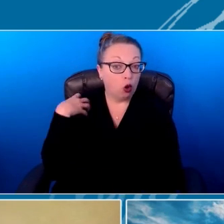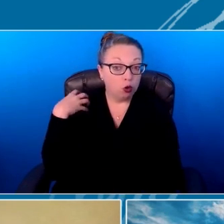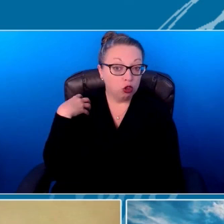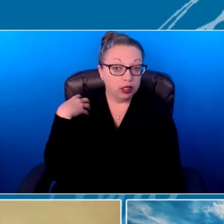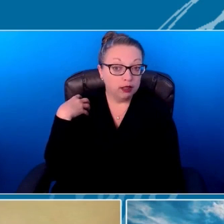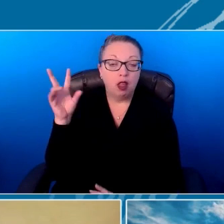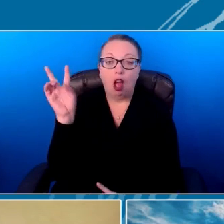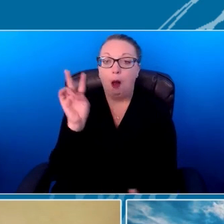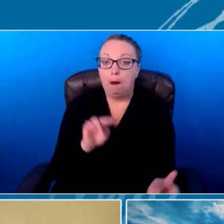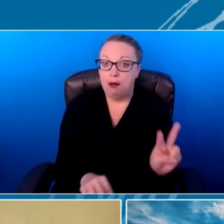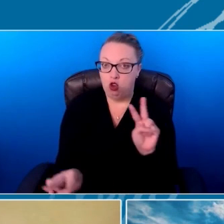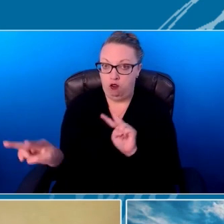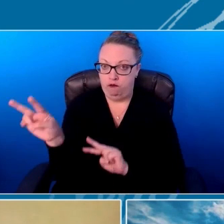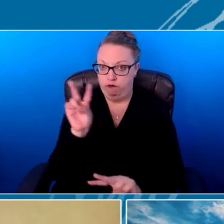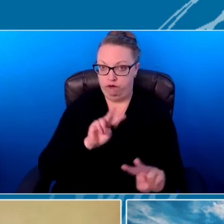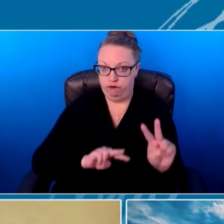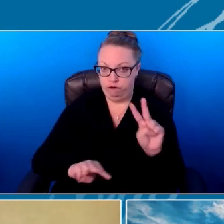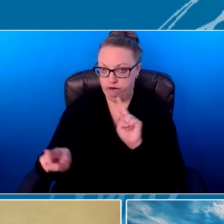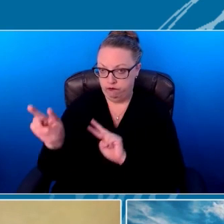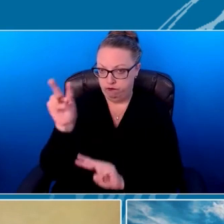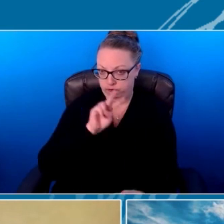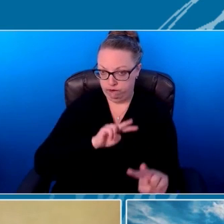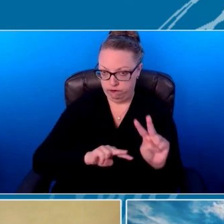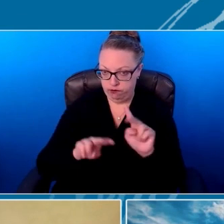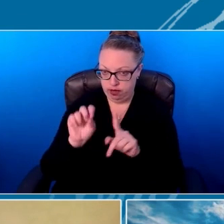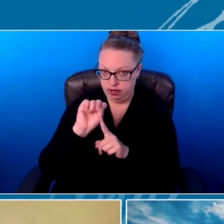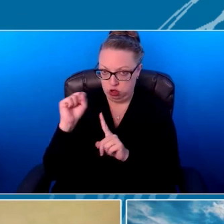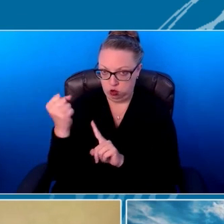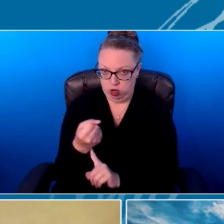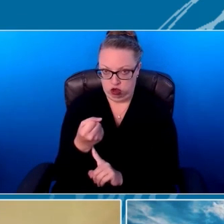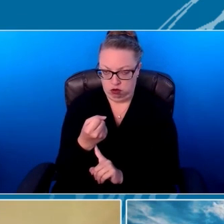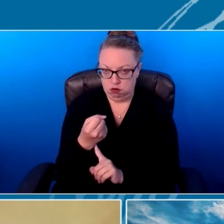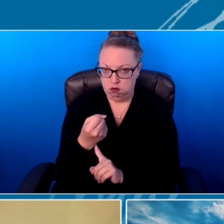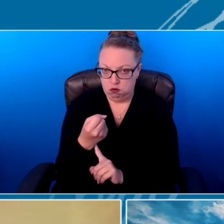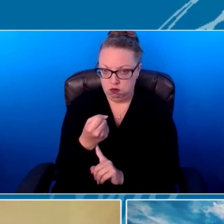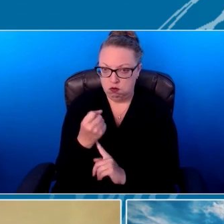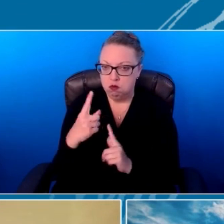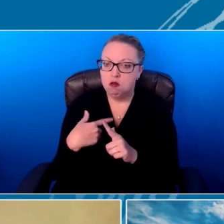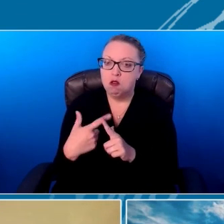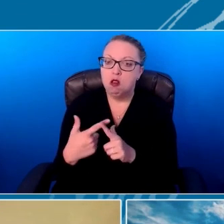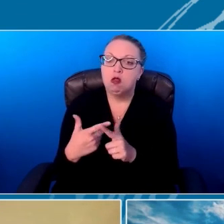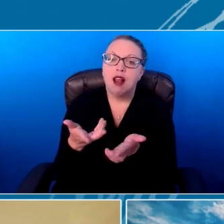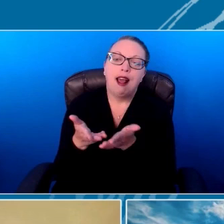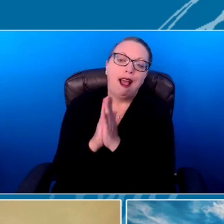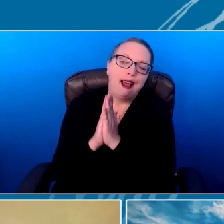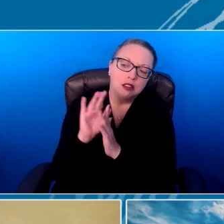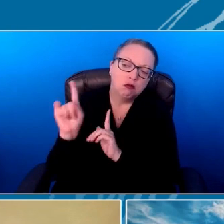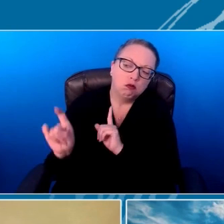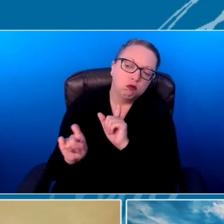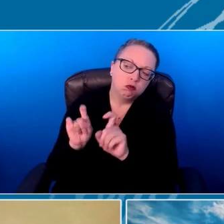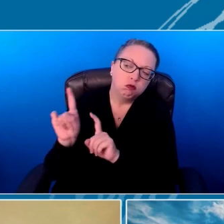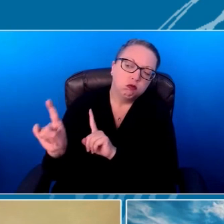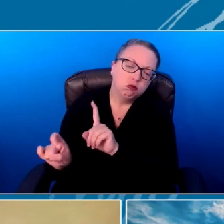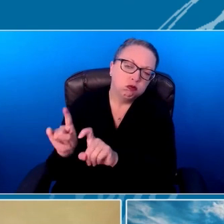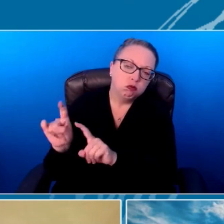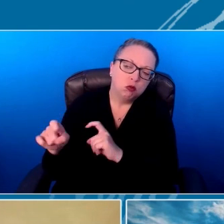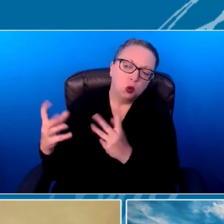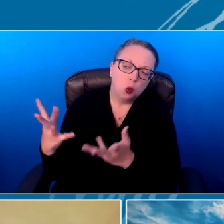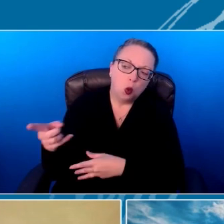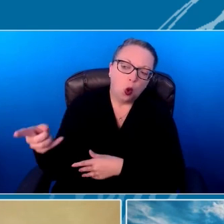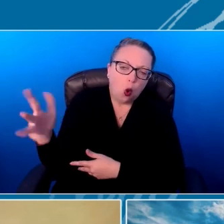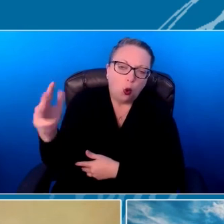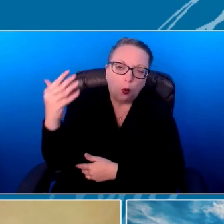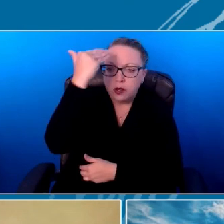Observe. Look at the situation. And then ask the, ask the caregiver questions about it. Ask what they know.